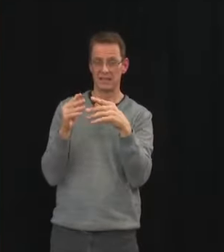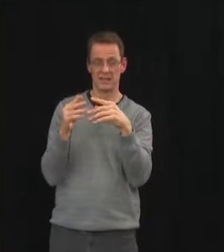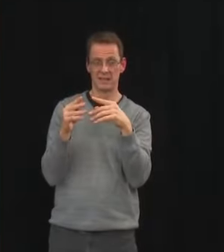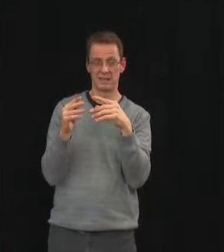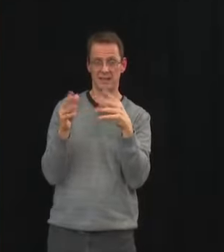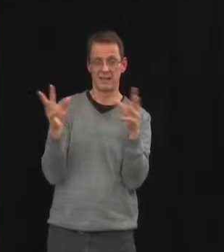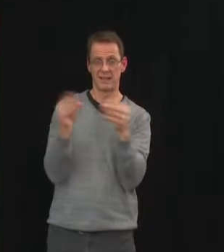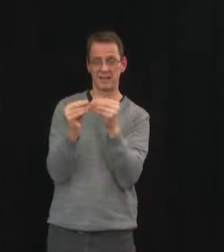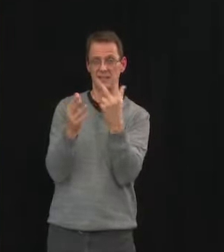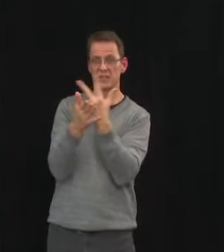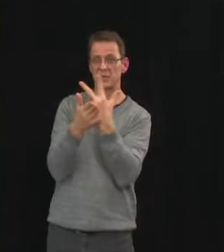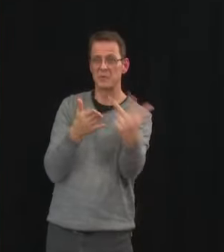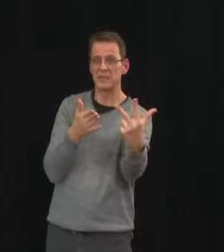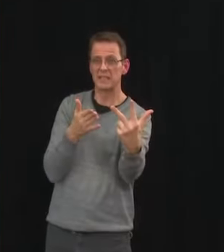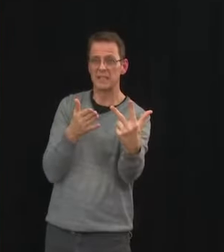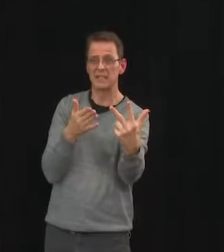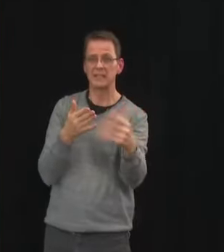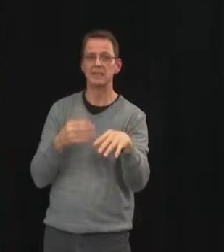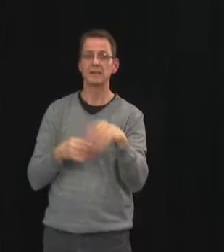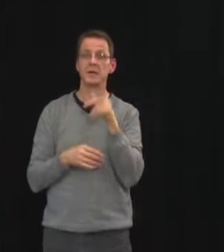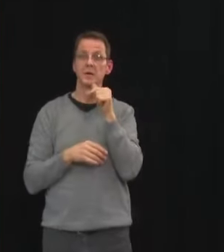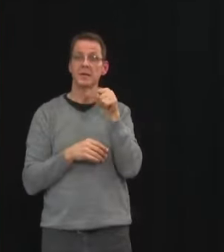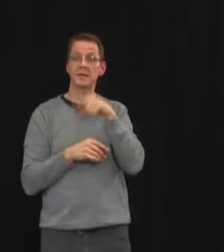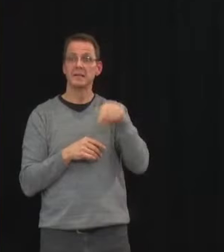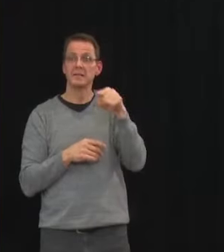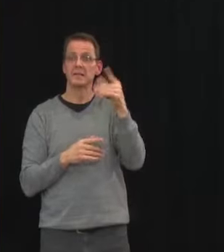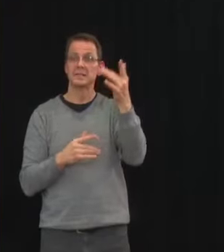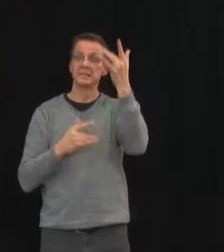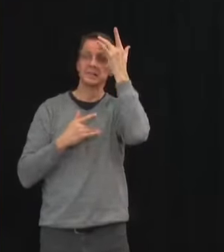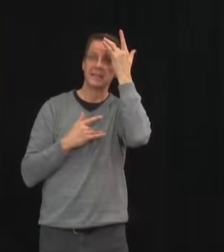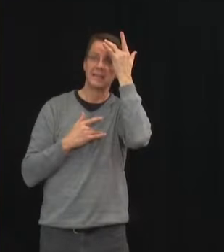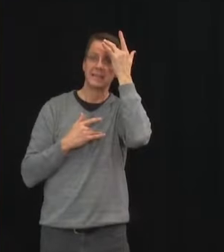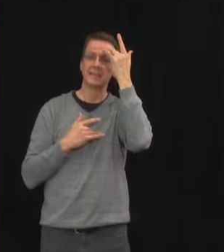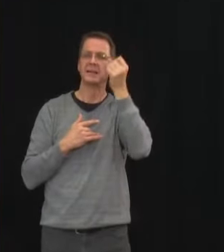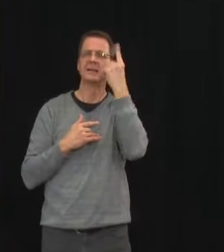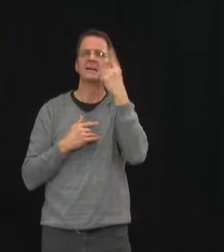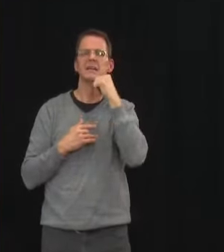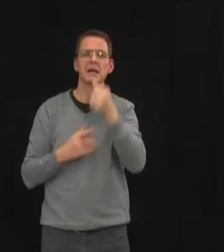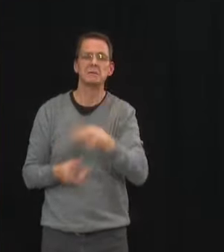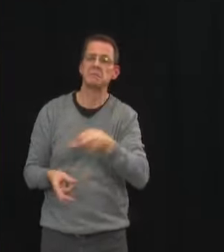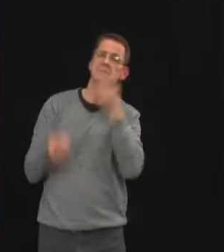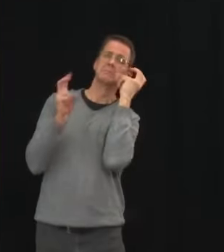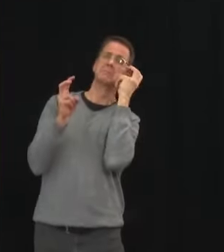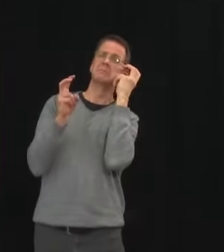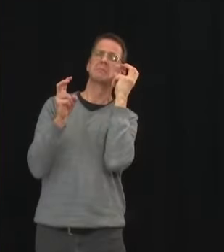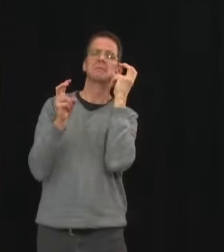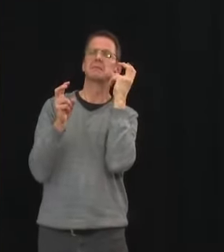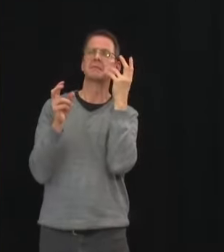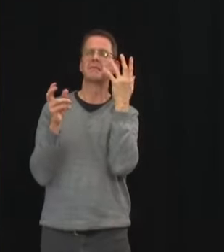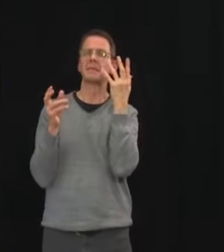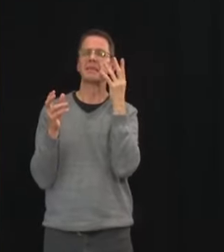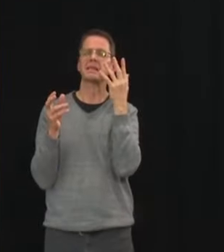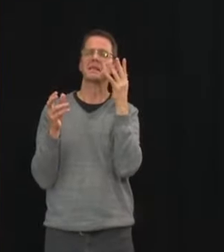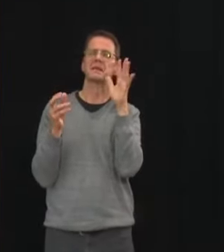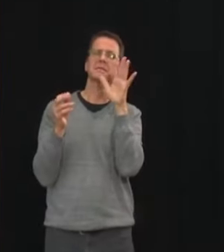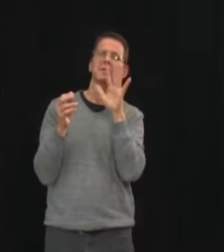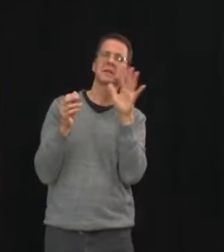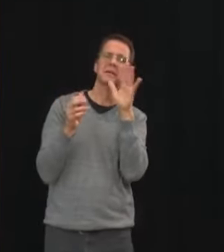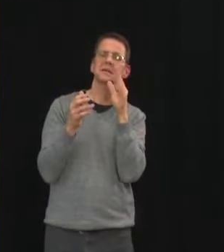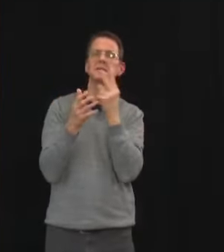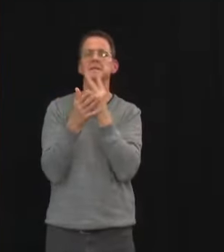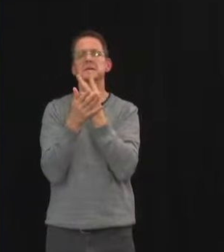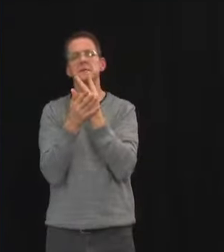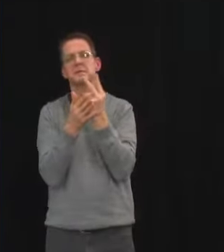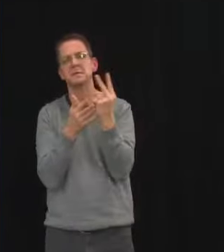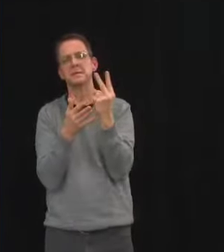longer so it is it is a lagging indicator it's an important one it's a key metric but it's not the only metric we would be frankly